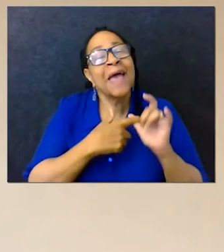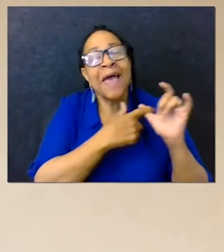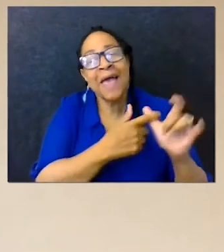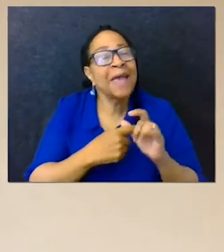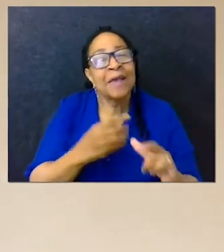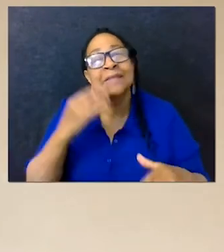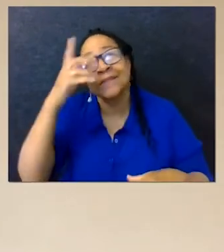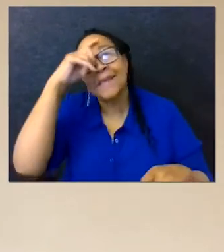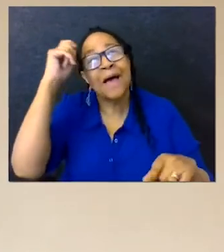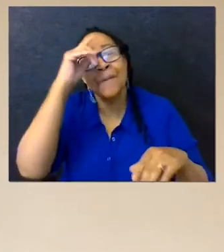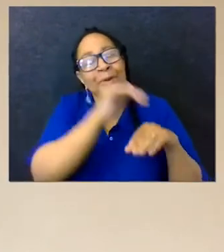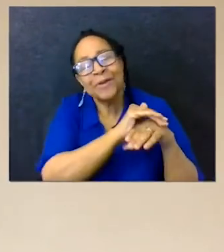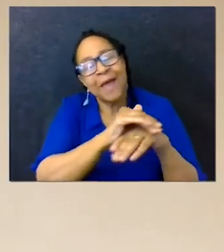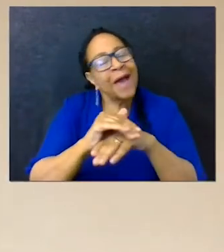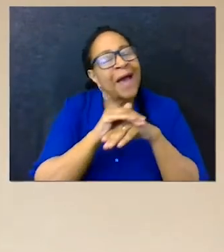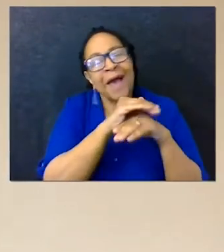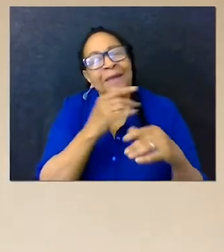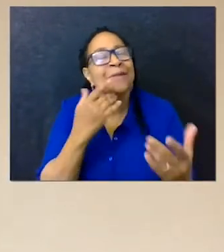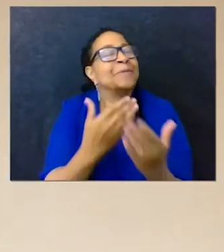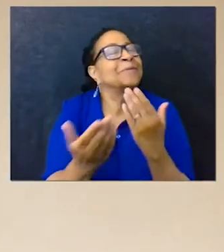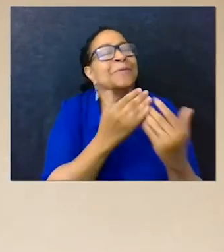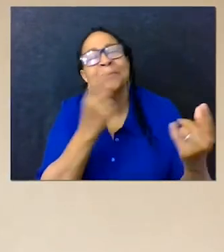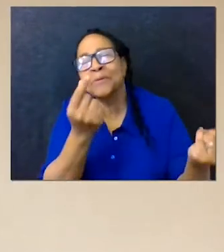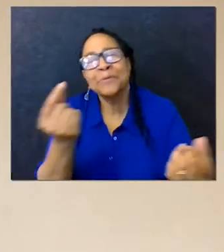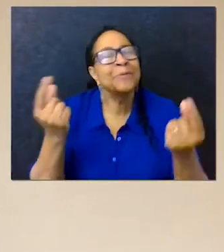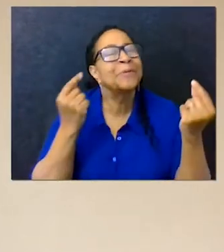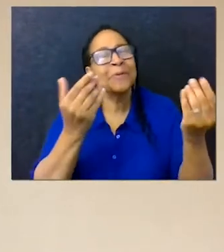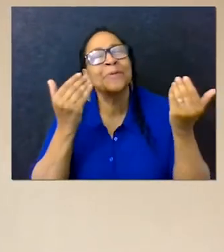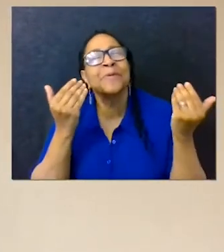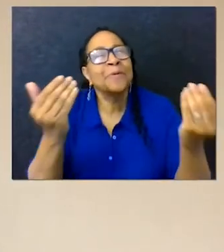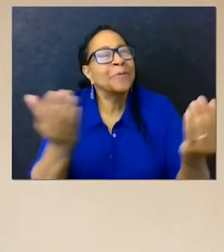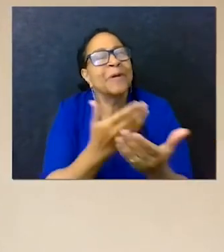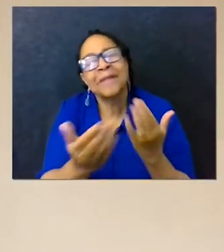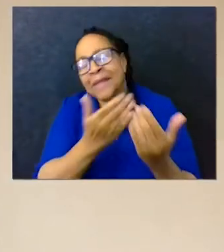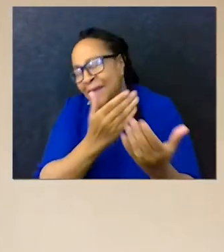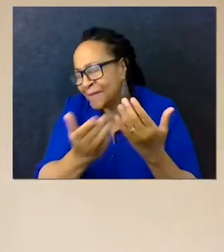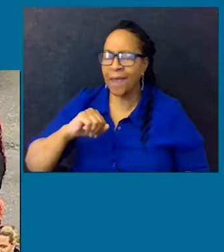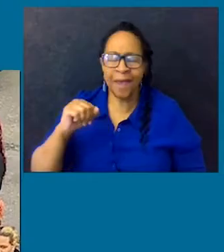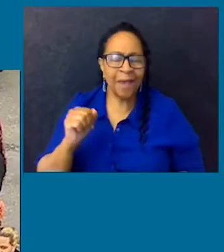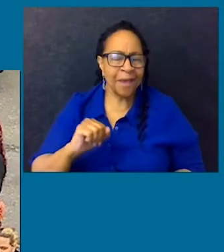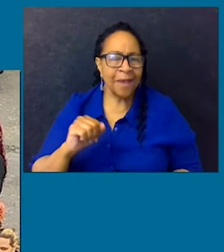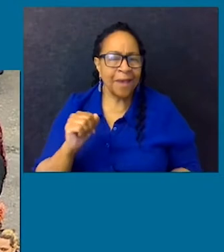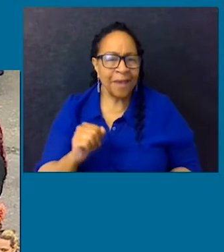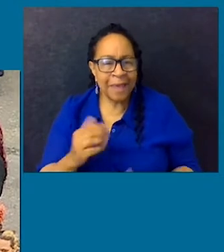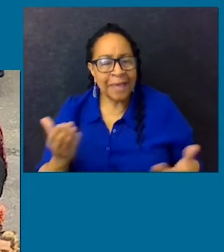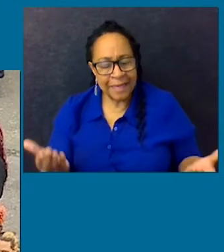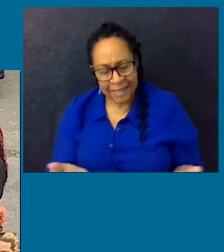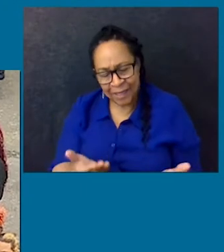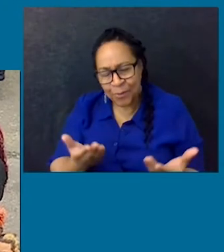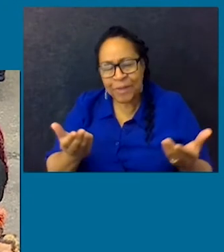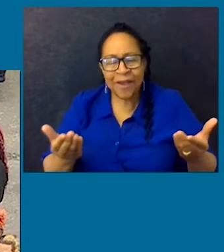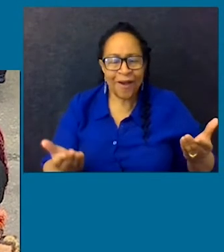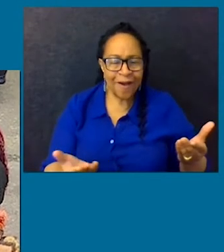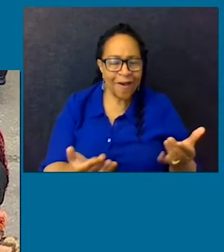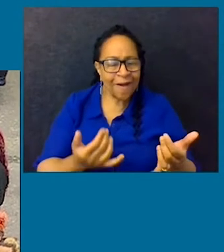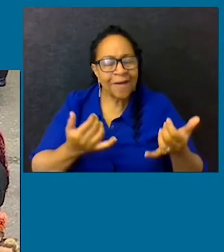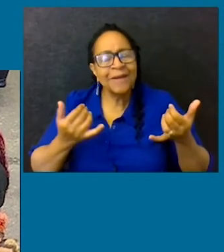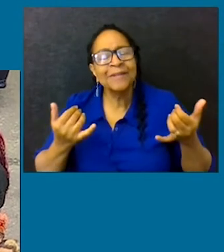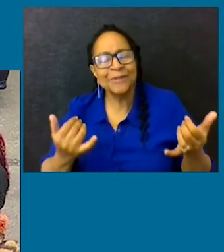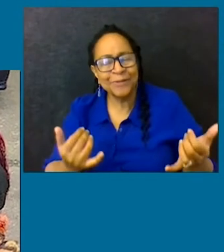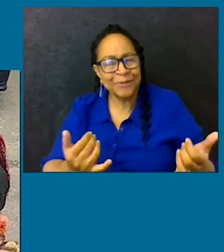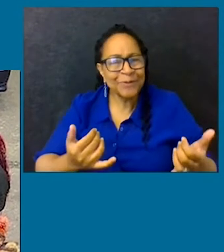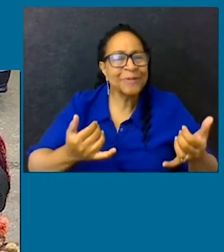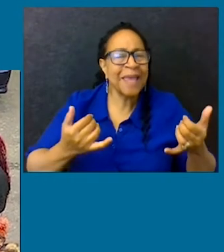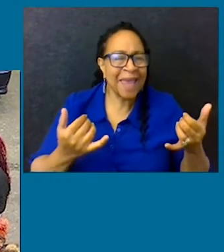touched hair, and so in the vines, we will just do one and more. Here we are